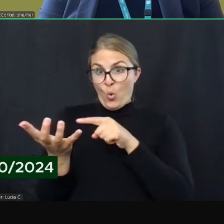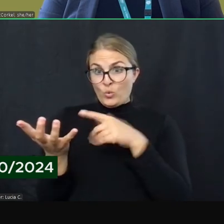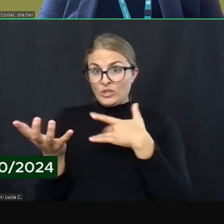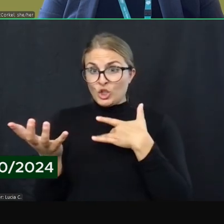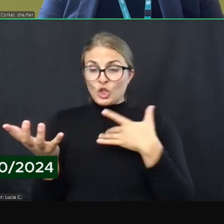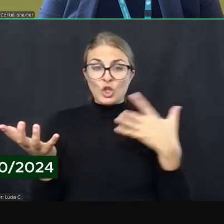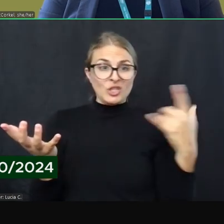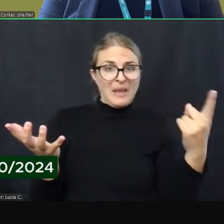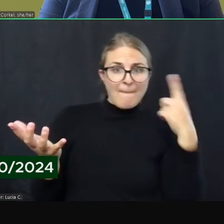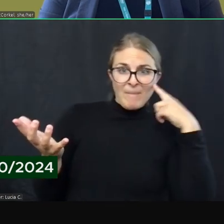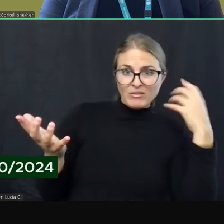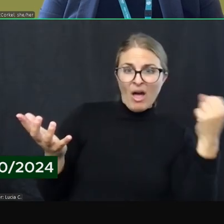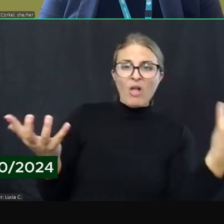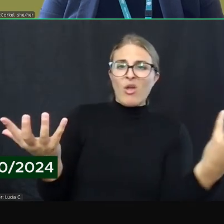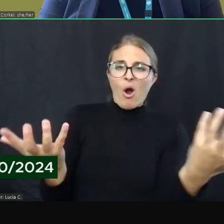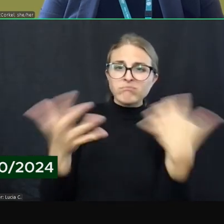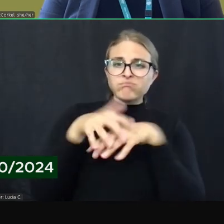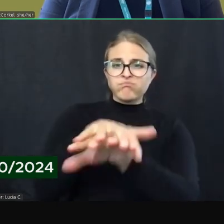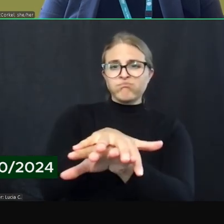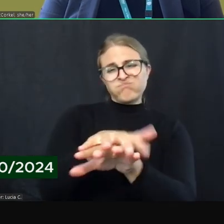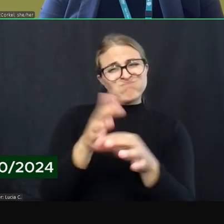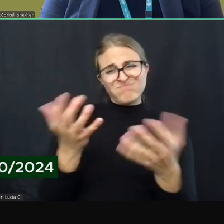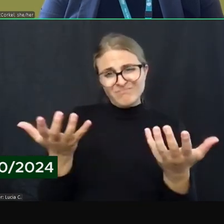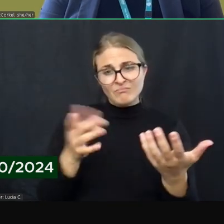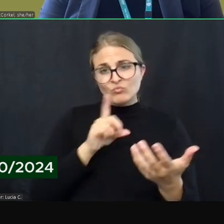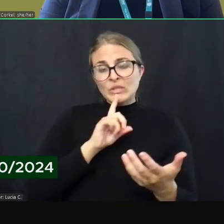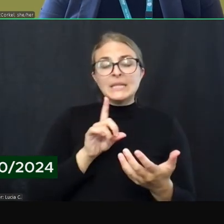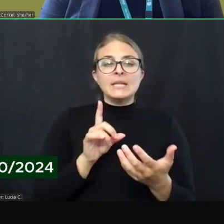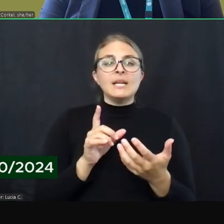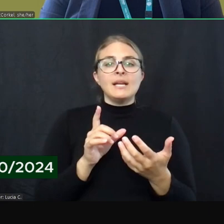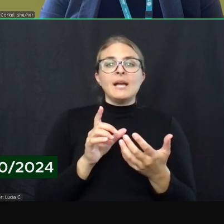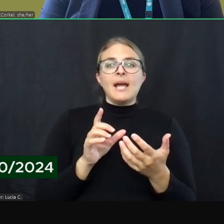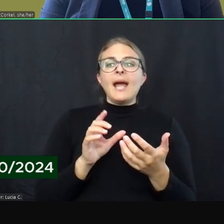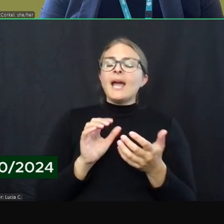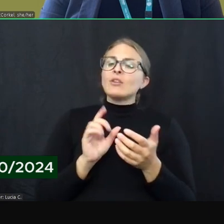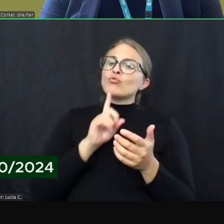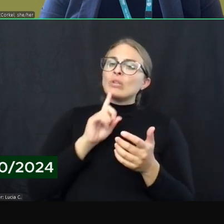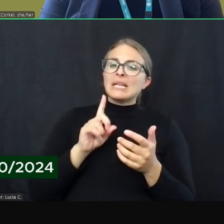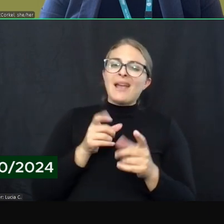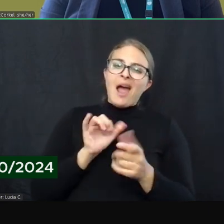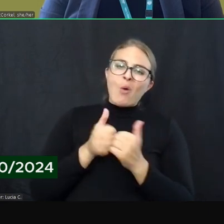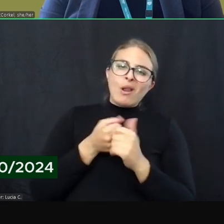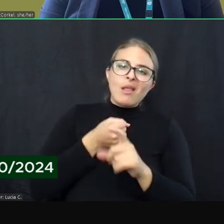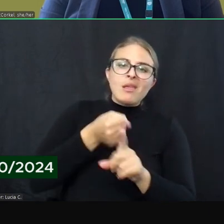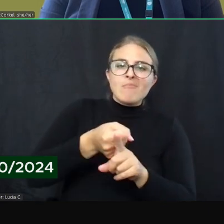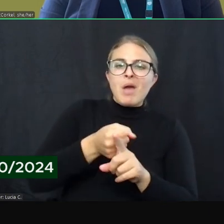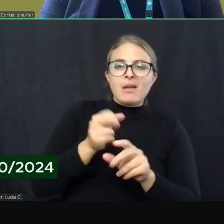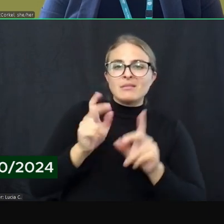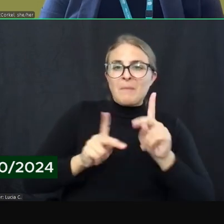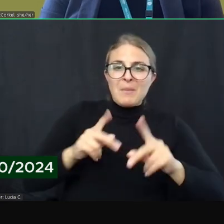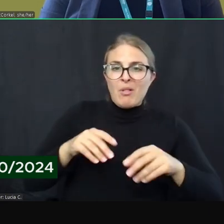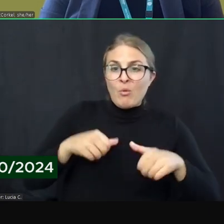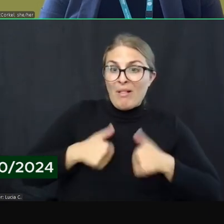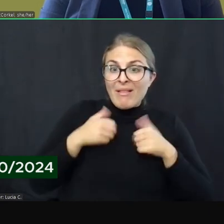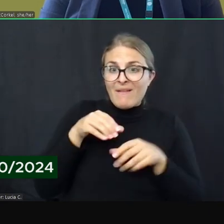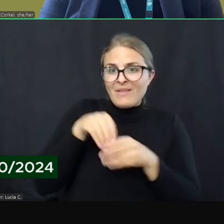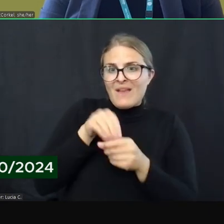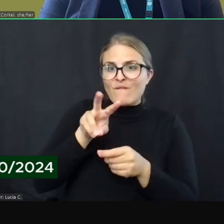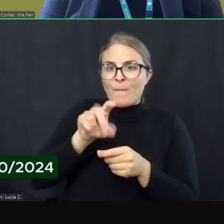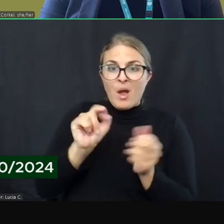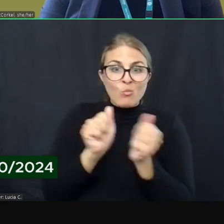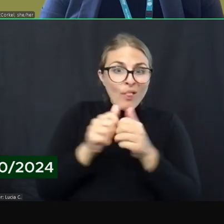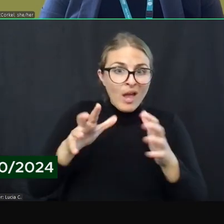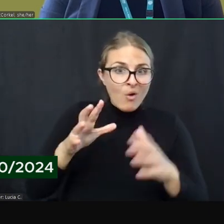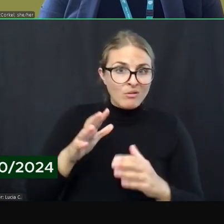certainly understanding the needs of our houseless population and some of the driving factors, and then what resources are